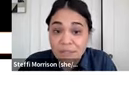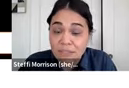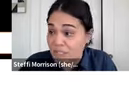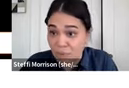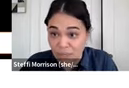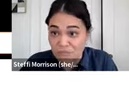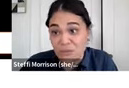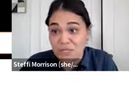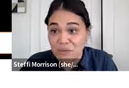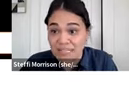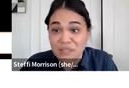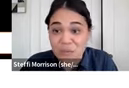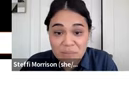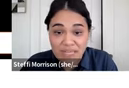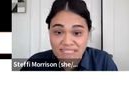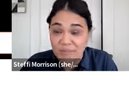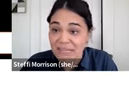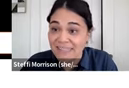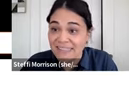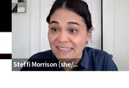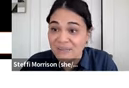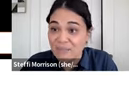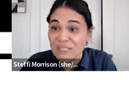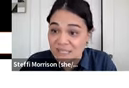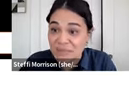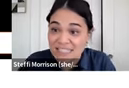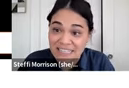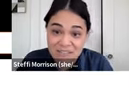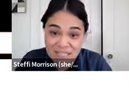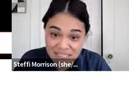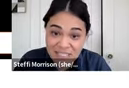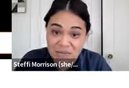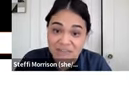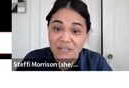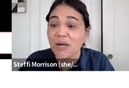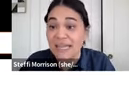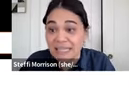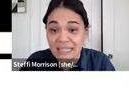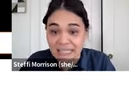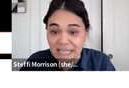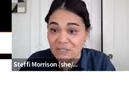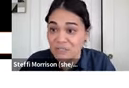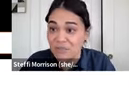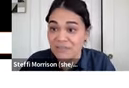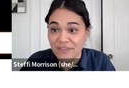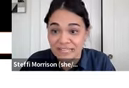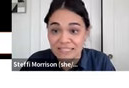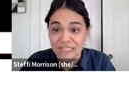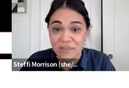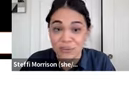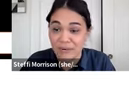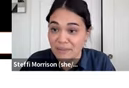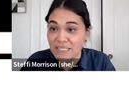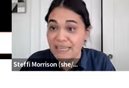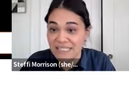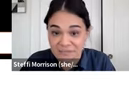Prior to March of 2020, so pre-pandemic, participants in the survey were highly engaged with events,